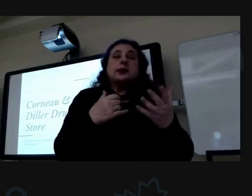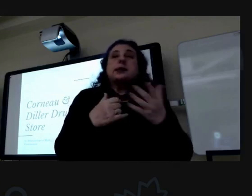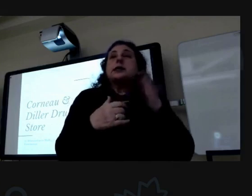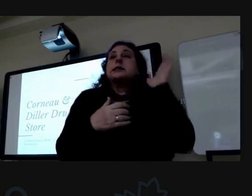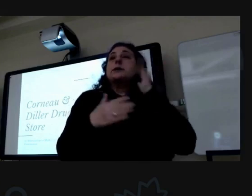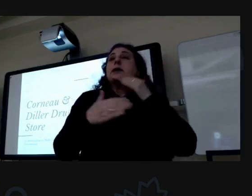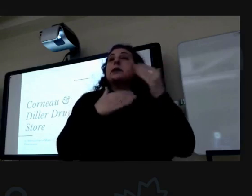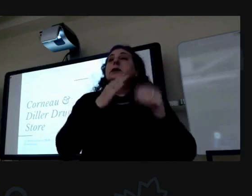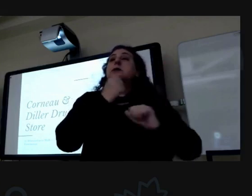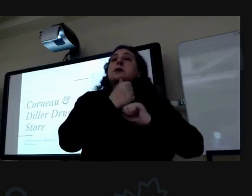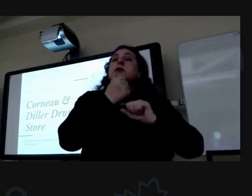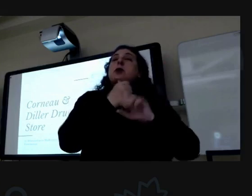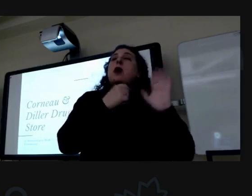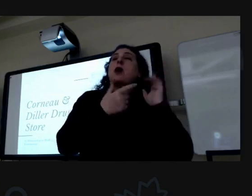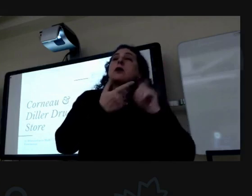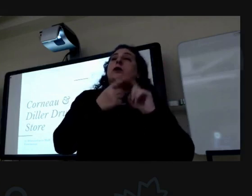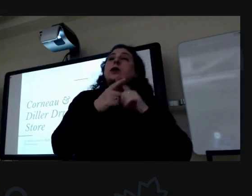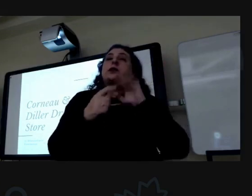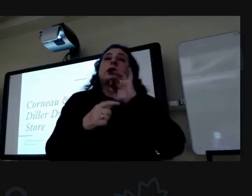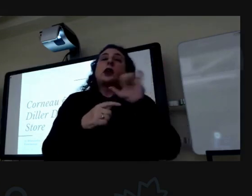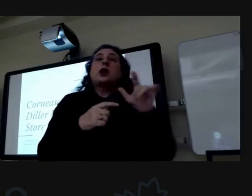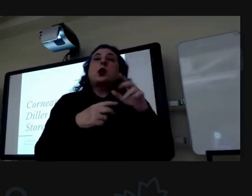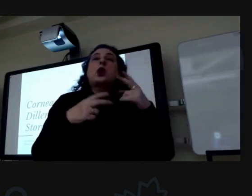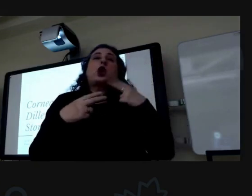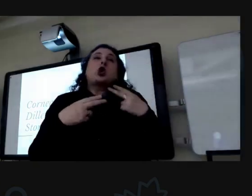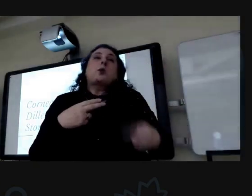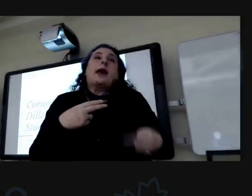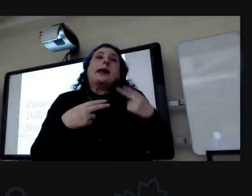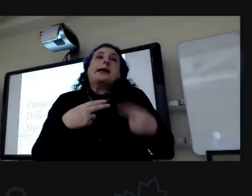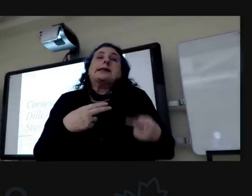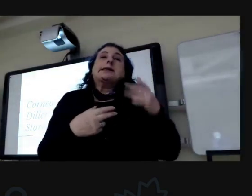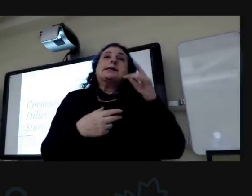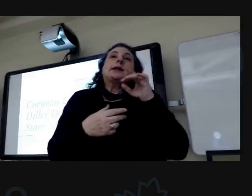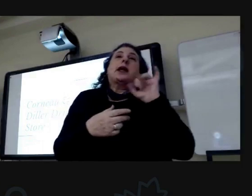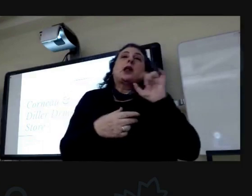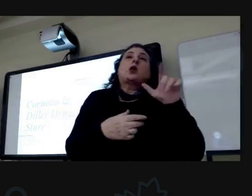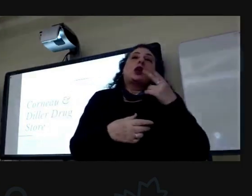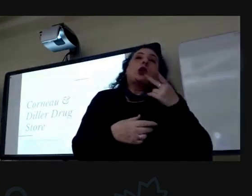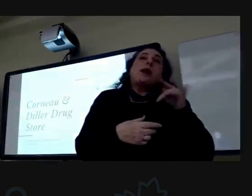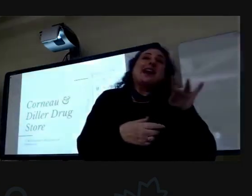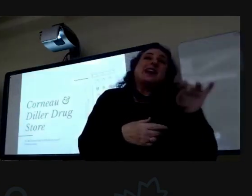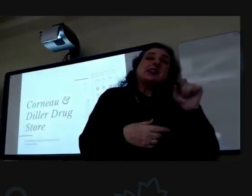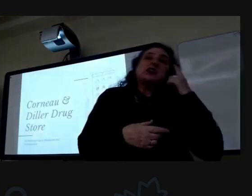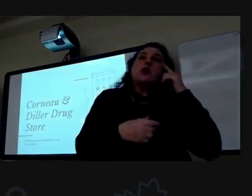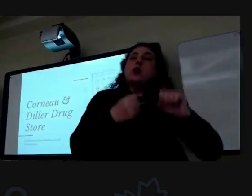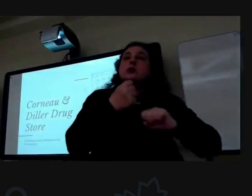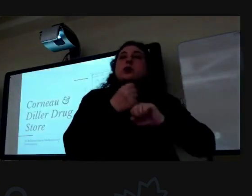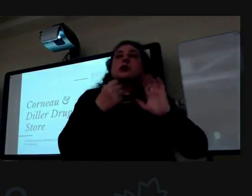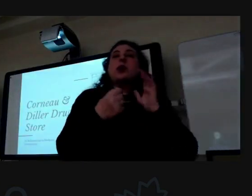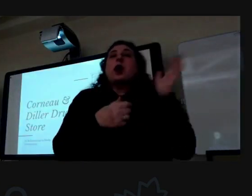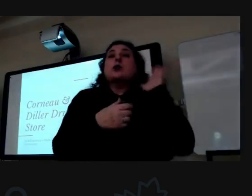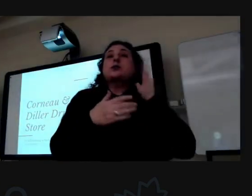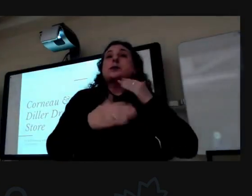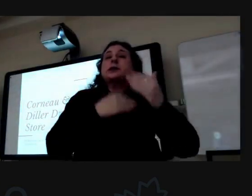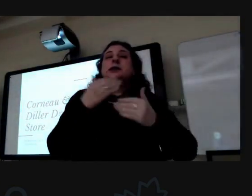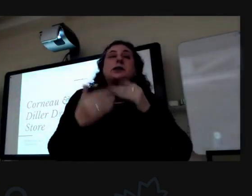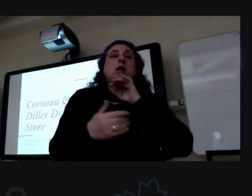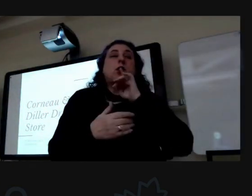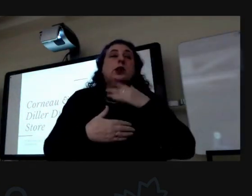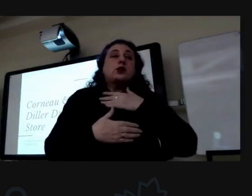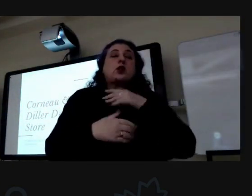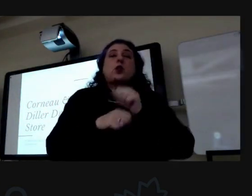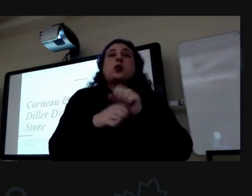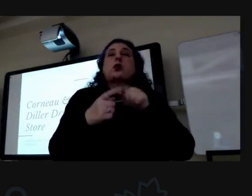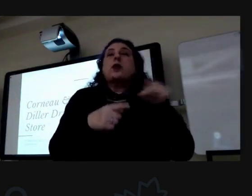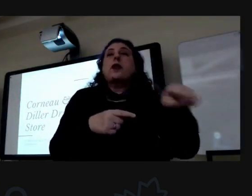series is sponsored in part by our friends at illinois humanities and i would like to thank illinois humanities for supporting our speaker series we really enjoy